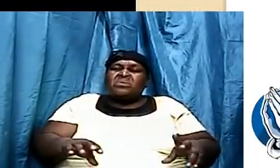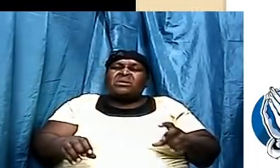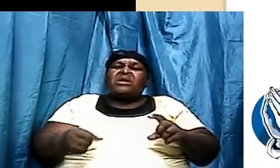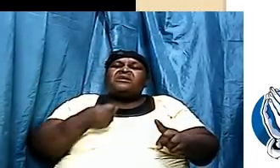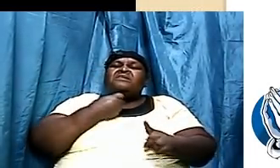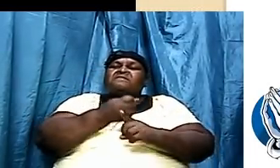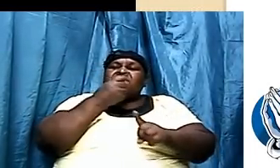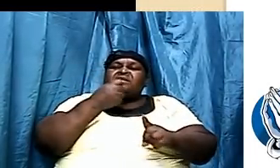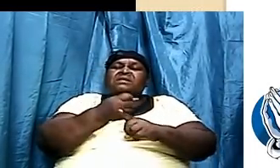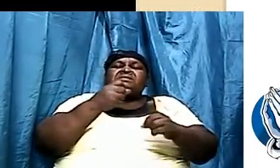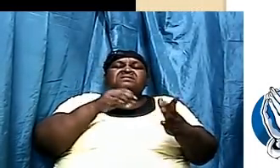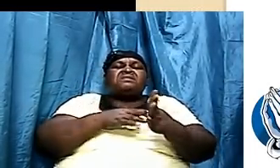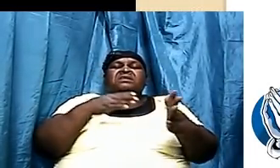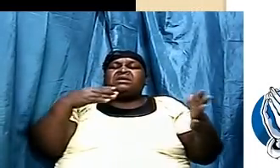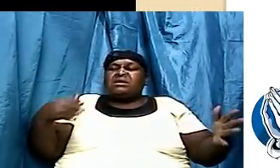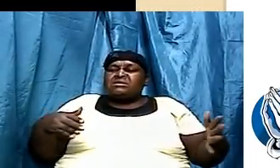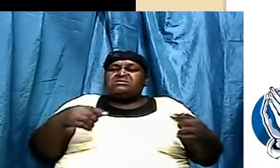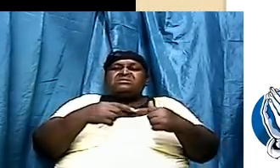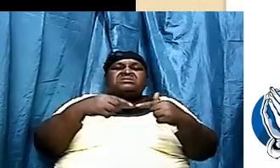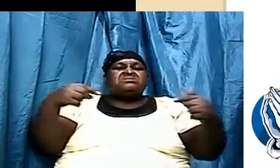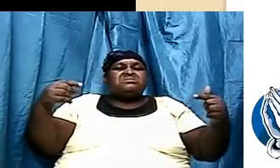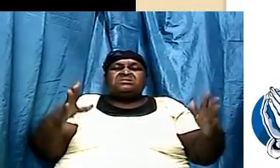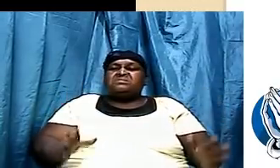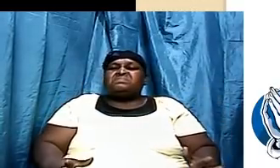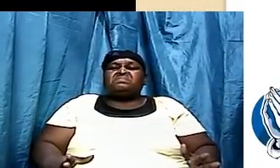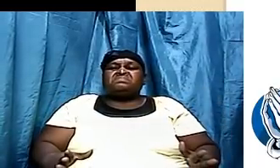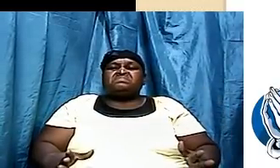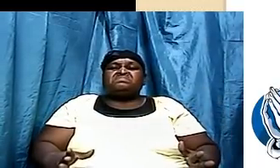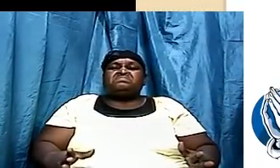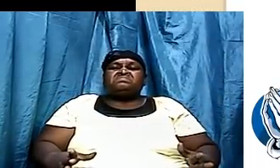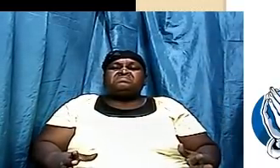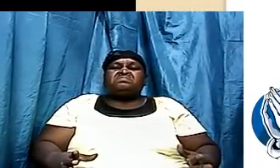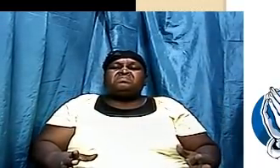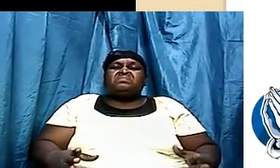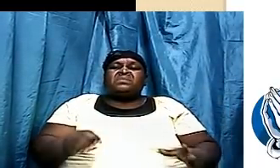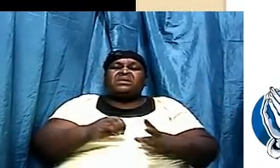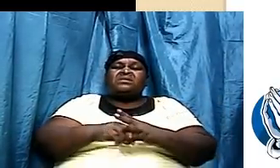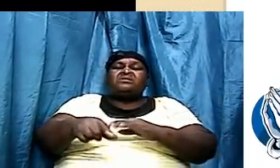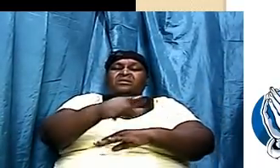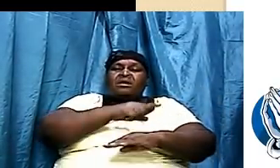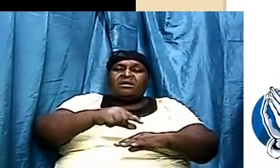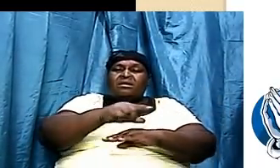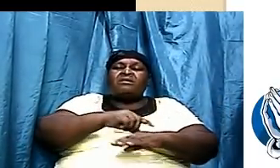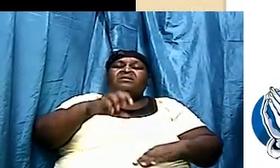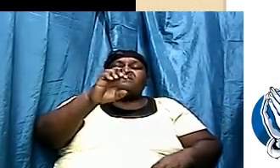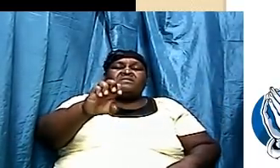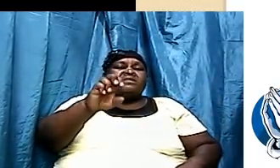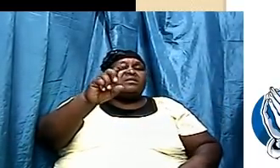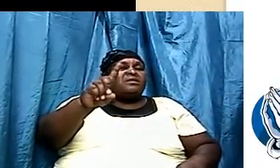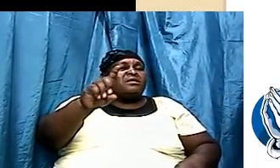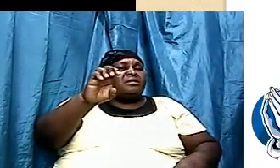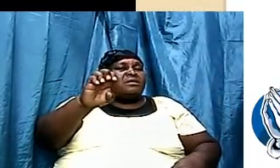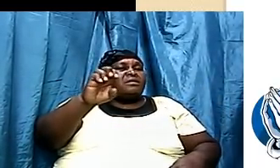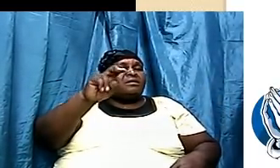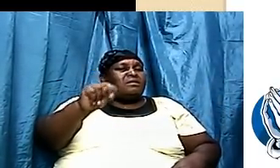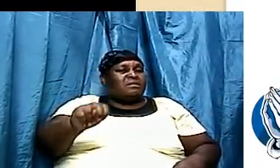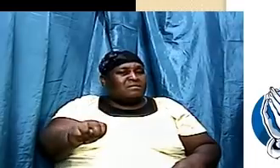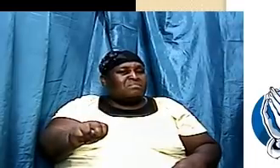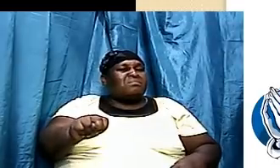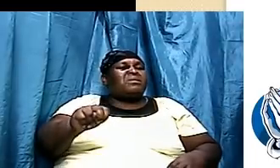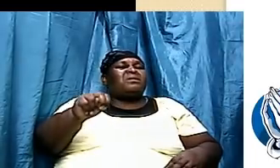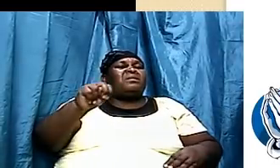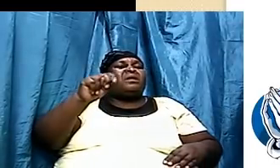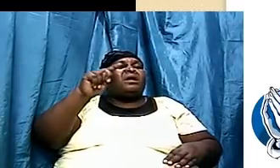realize, brothers and sisters, in the Garden of Eden, the devil had one aim. He had one aim as he attacked Eve.